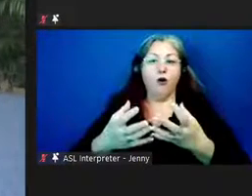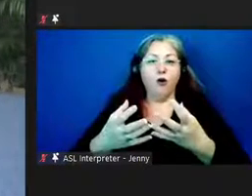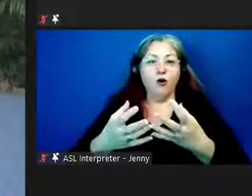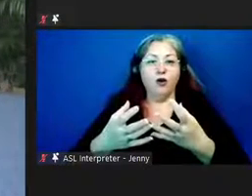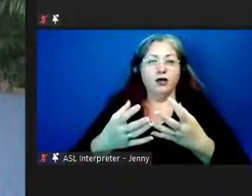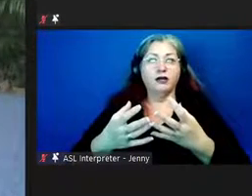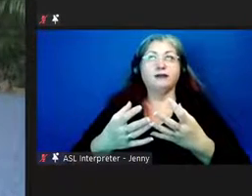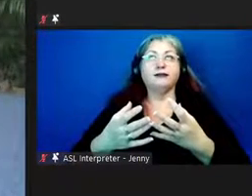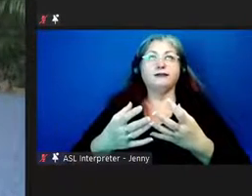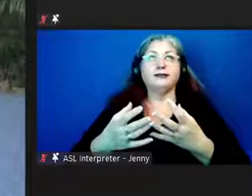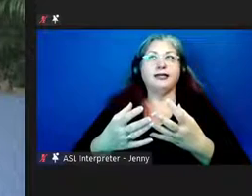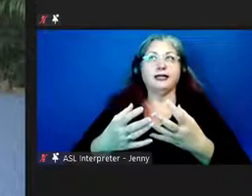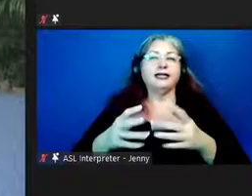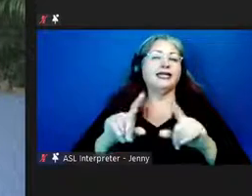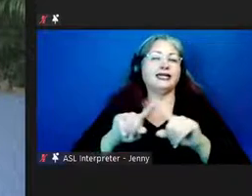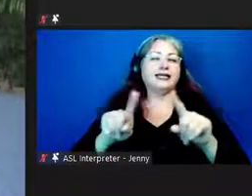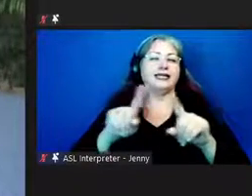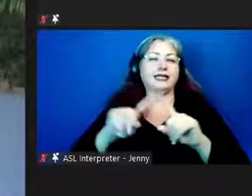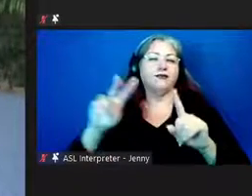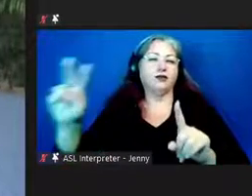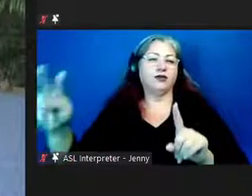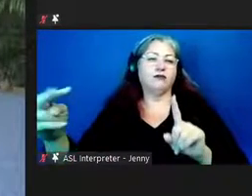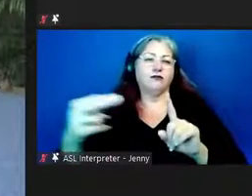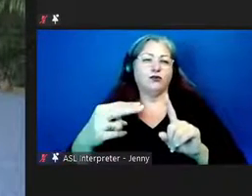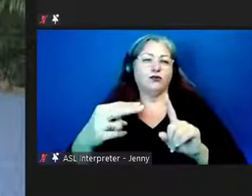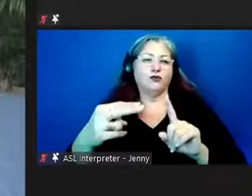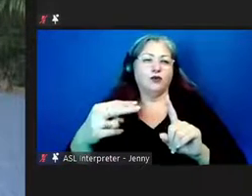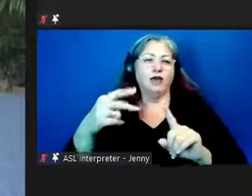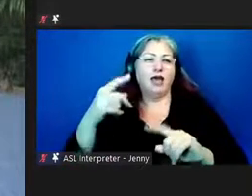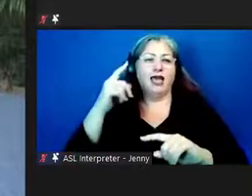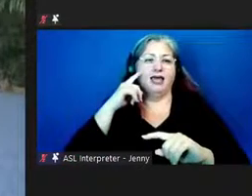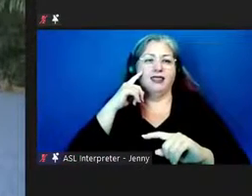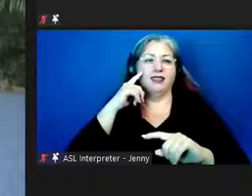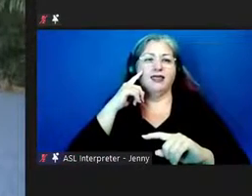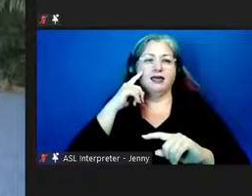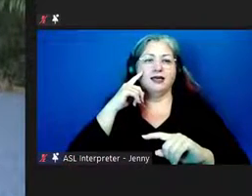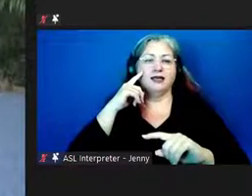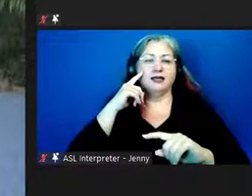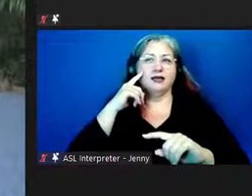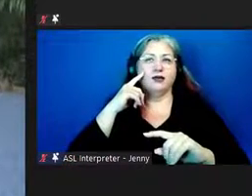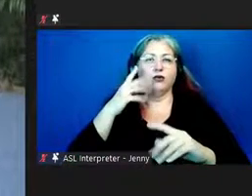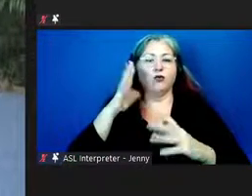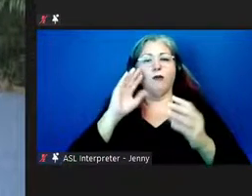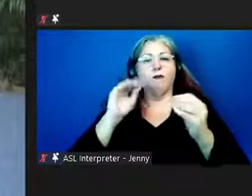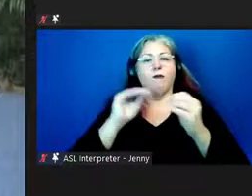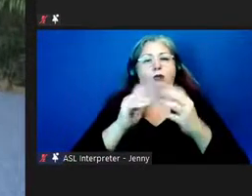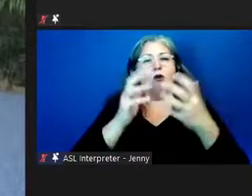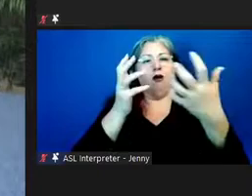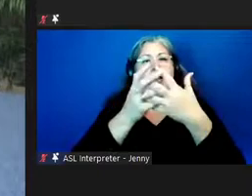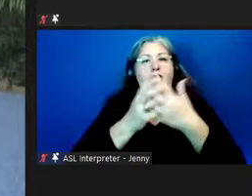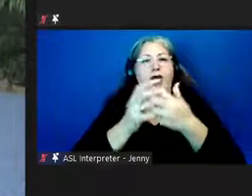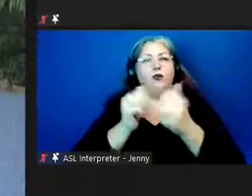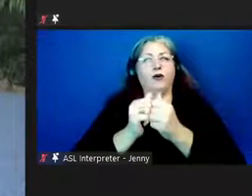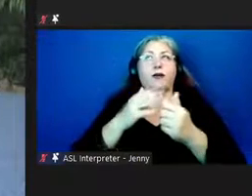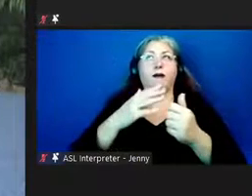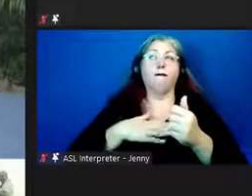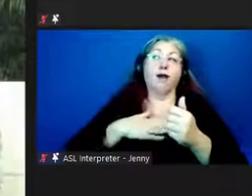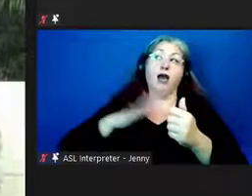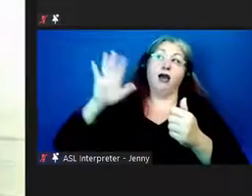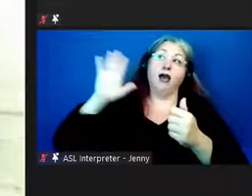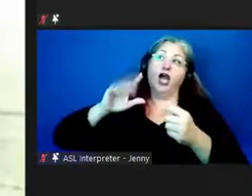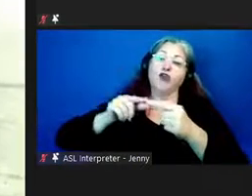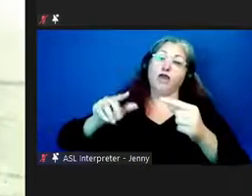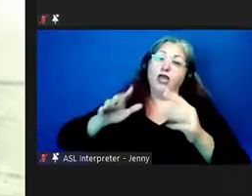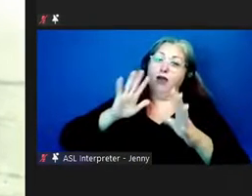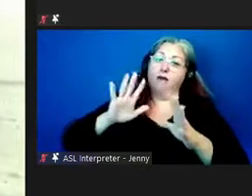Very different way that I think would have been more in align with the way that my great-grandmother saw the world